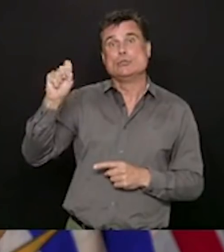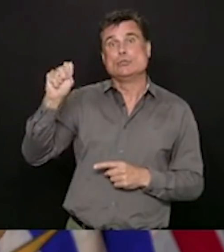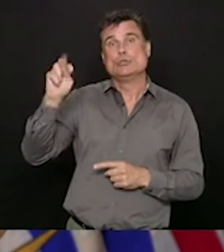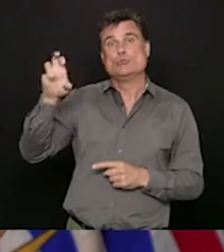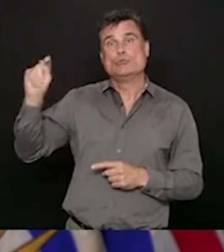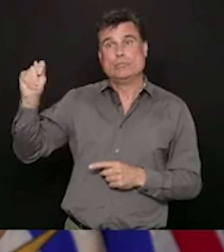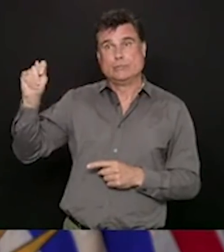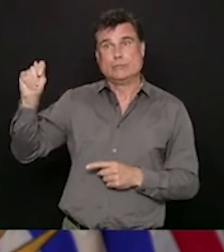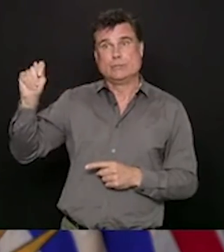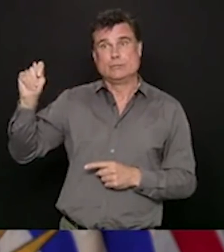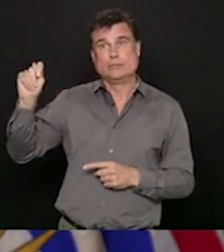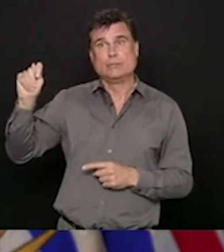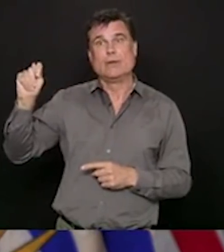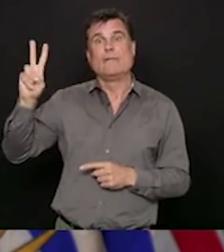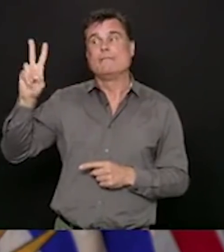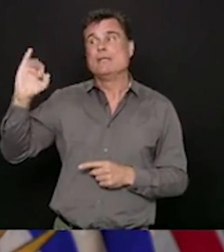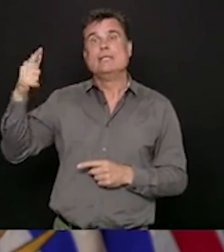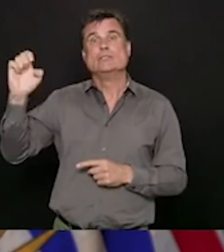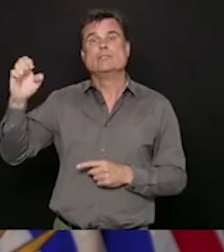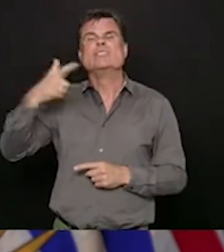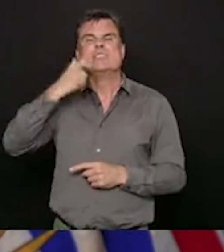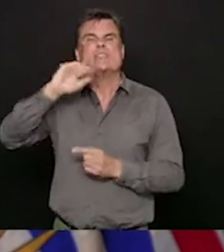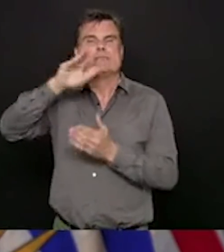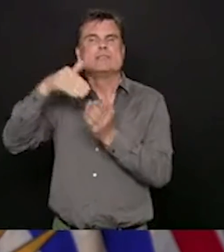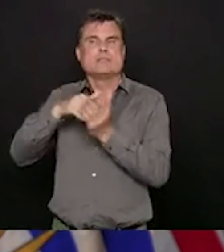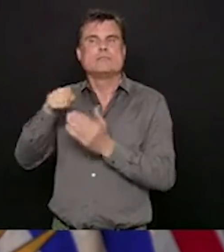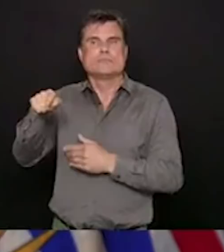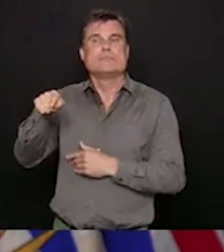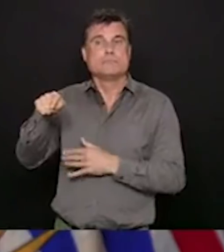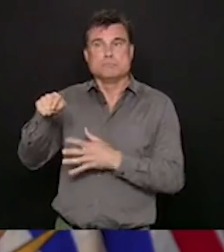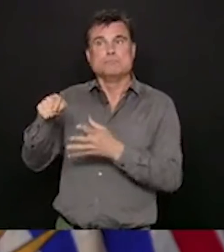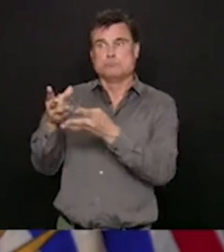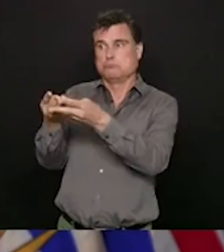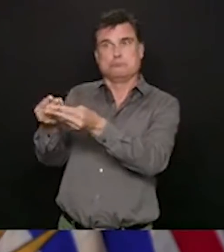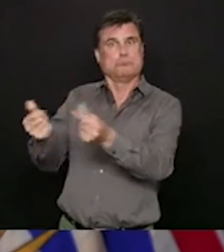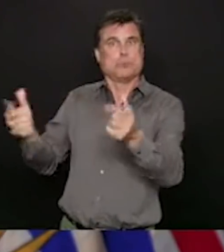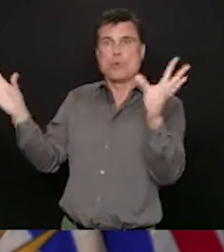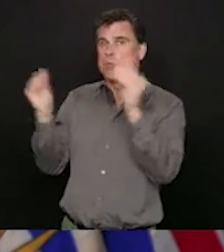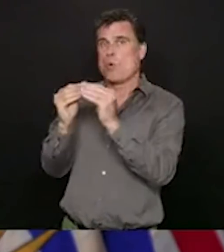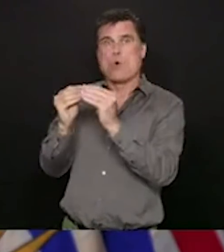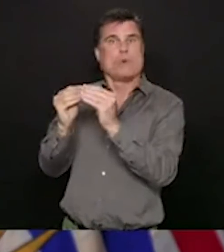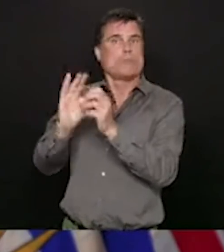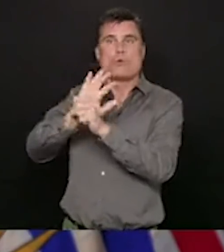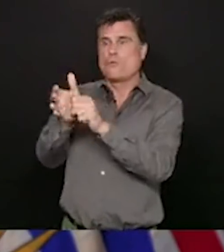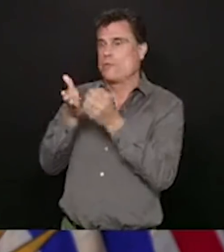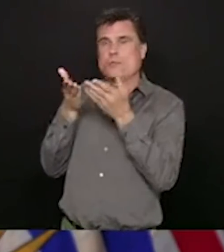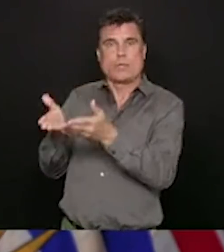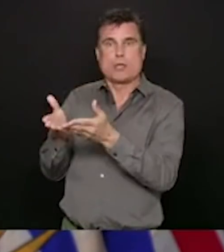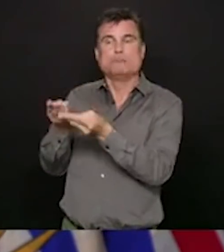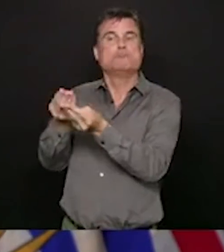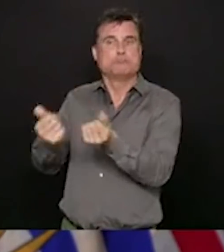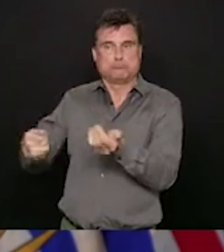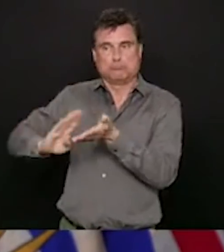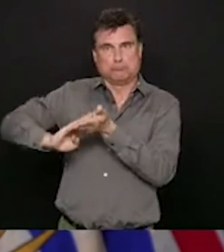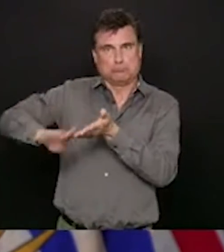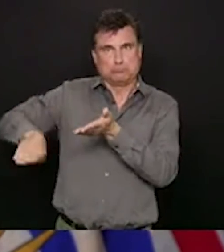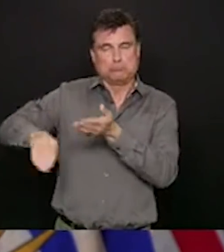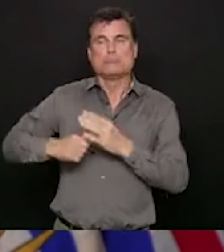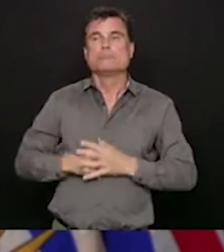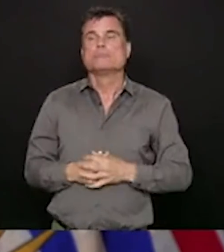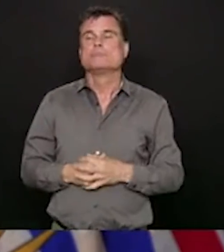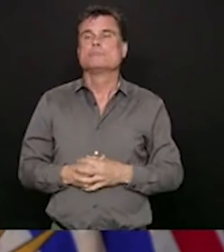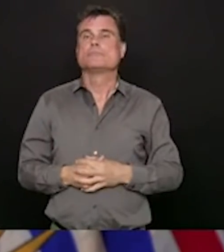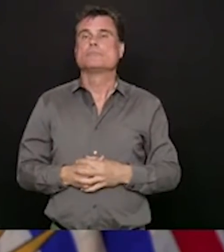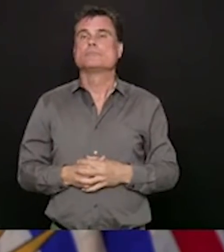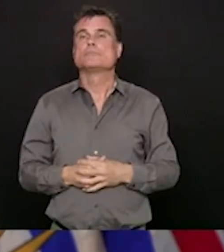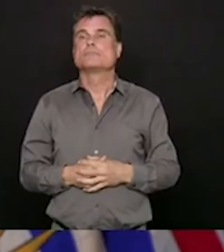testing and investigations at our community outbreaks, and we are now up to 50 people who have tested positive at